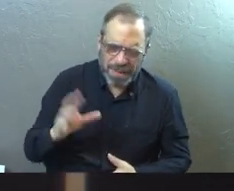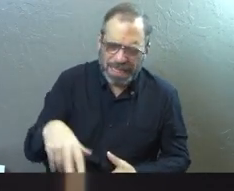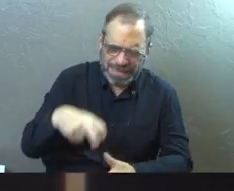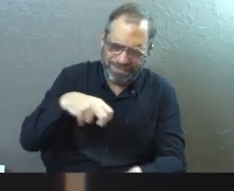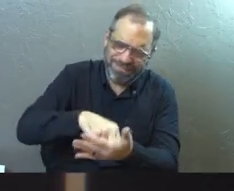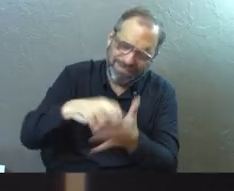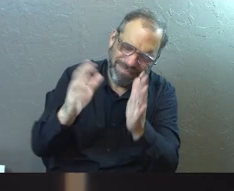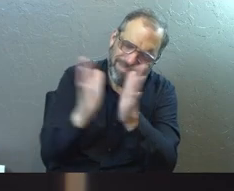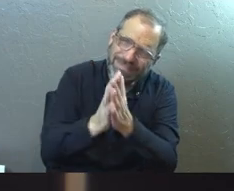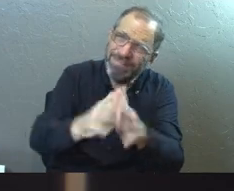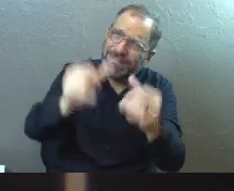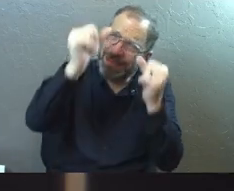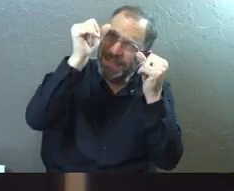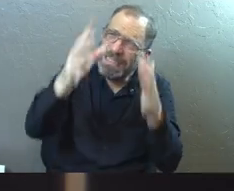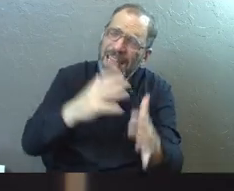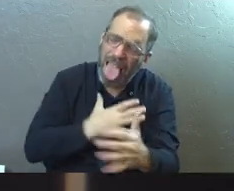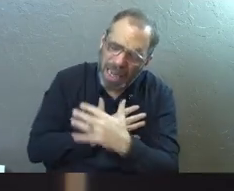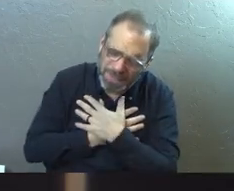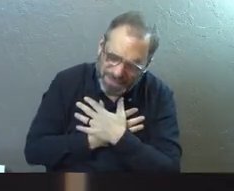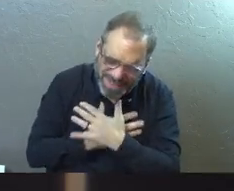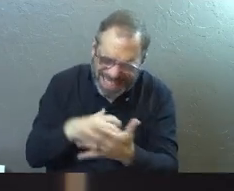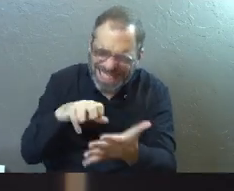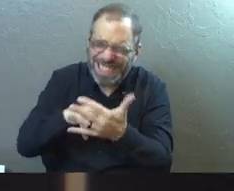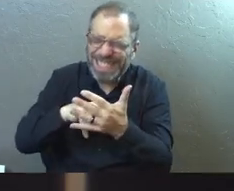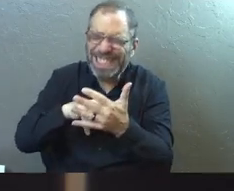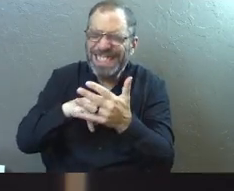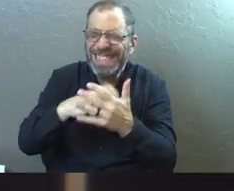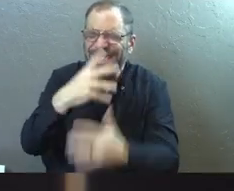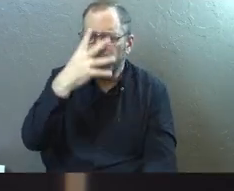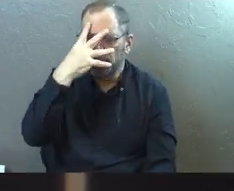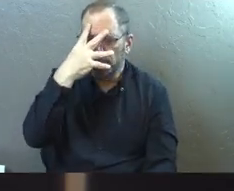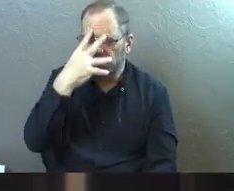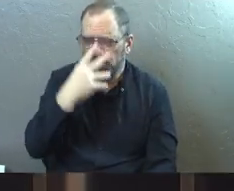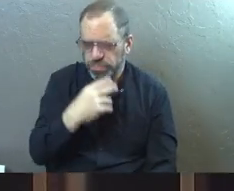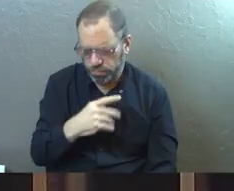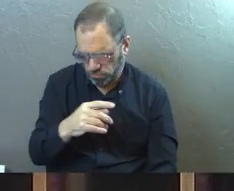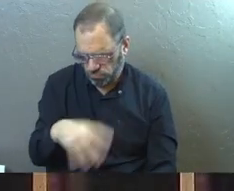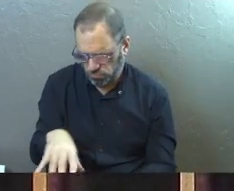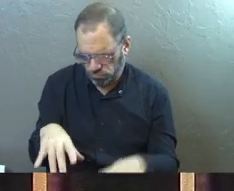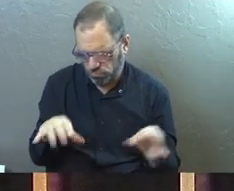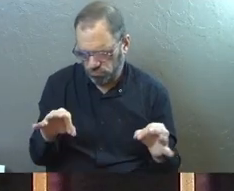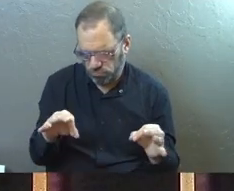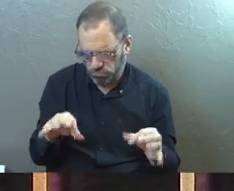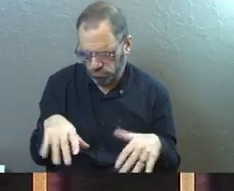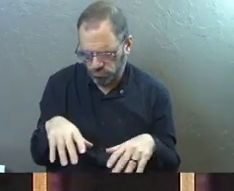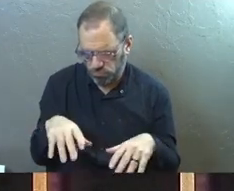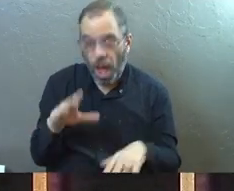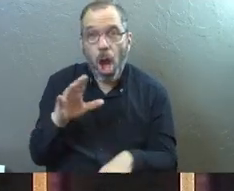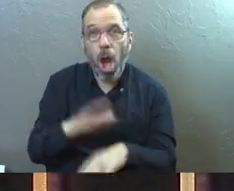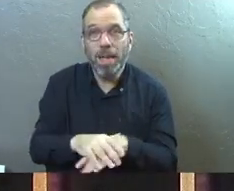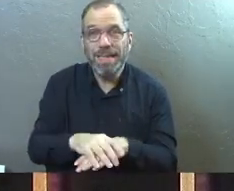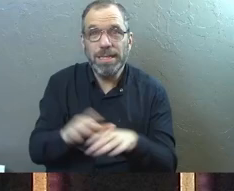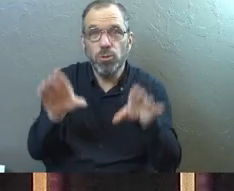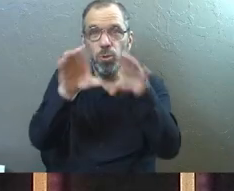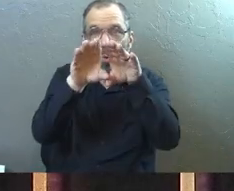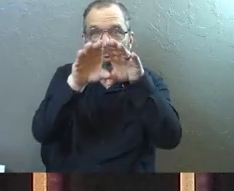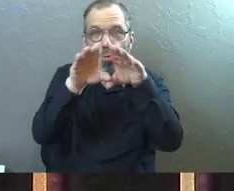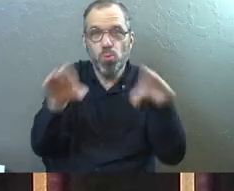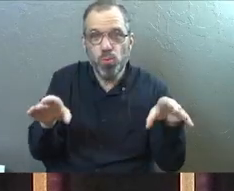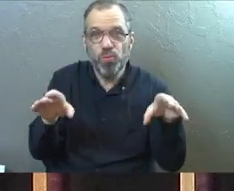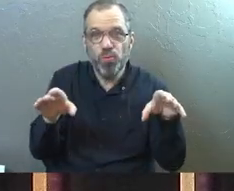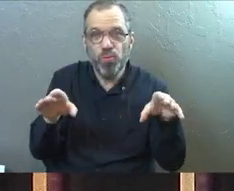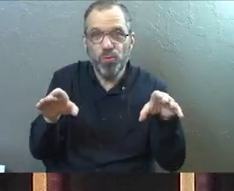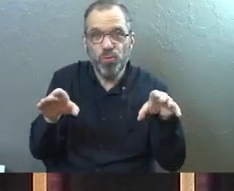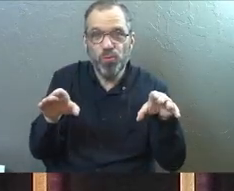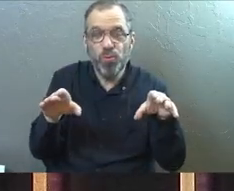starts spending time in prayer with God and he's so hungry, he falls into a trance. Falls into a trance on the top of this roof, on